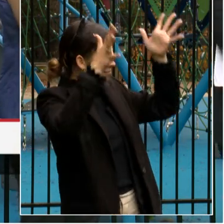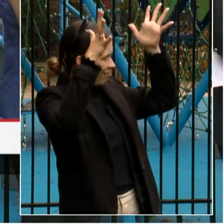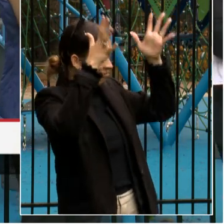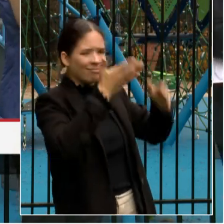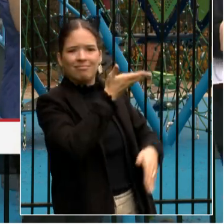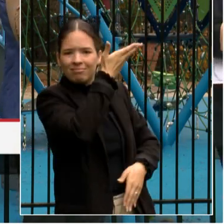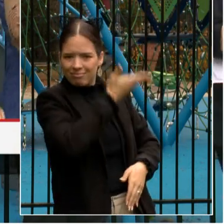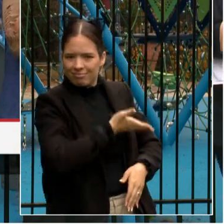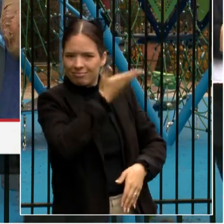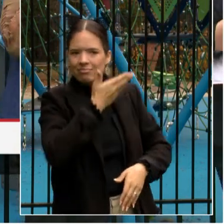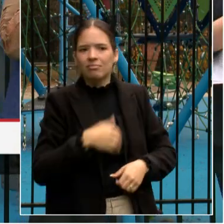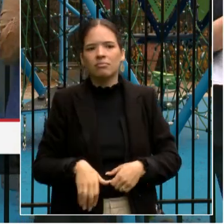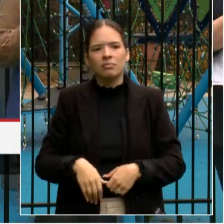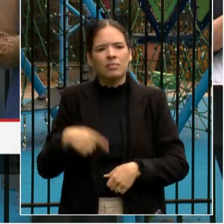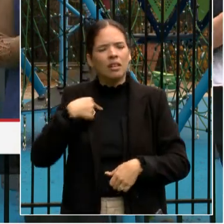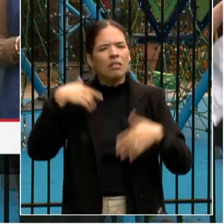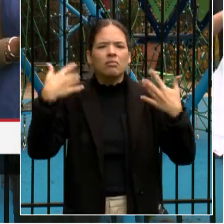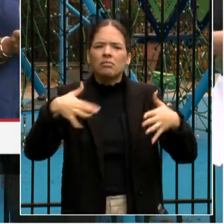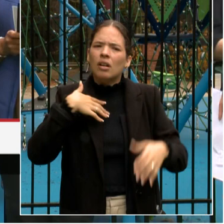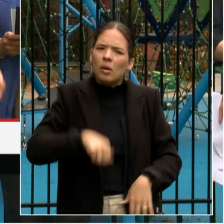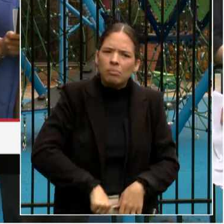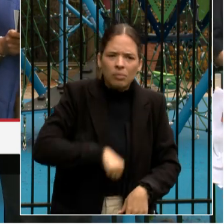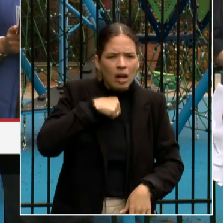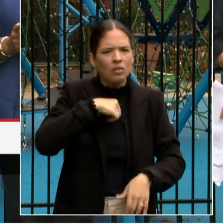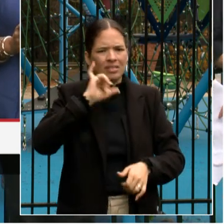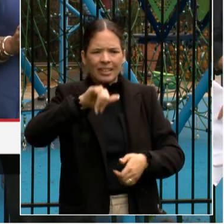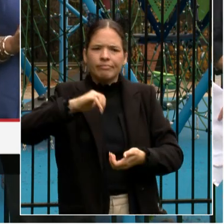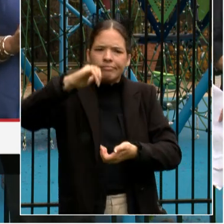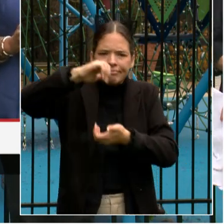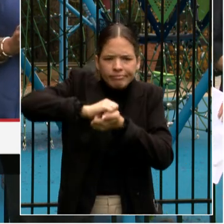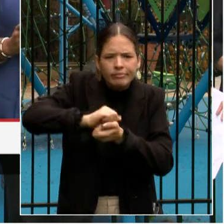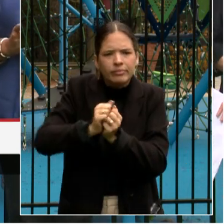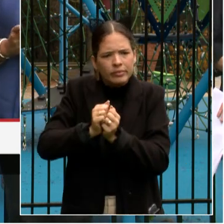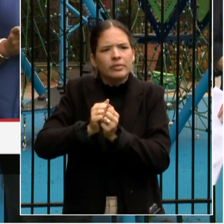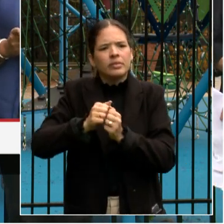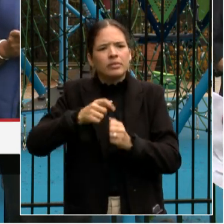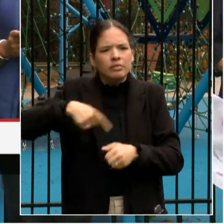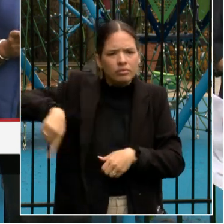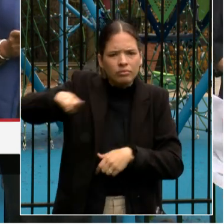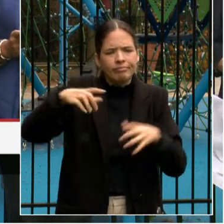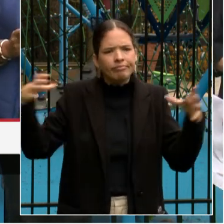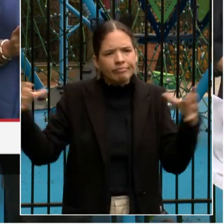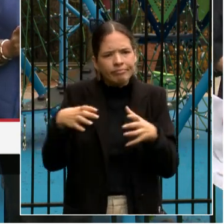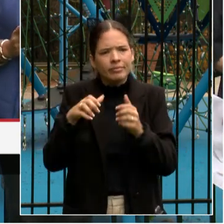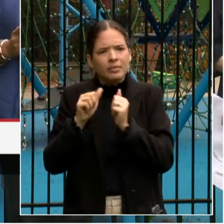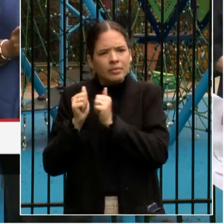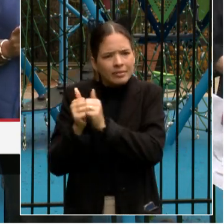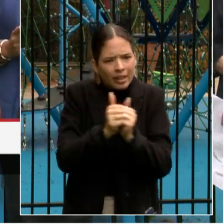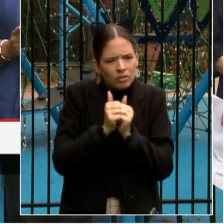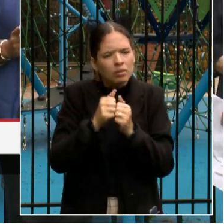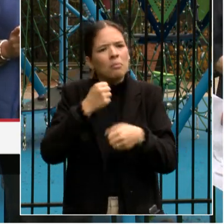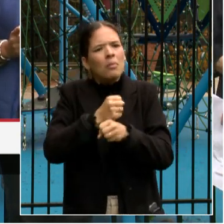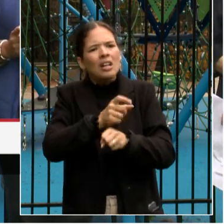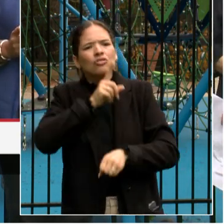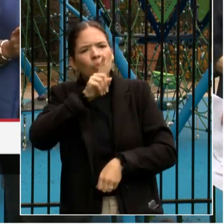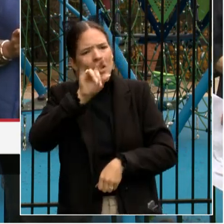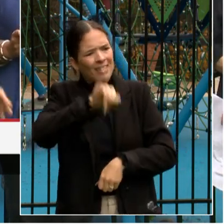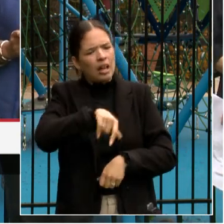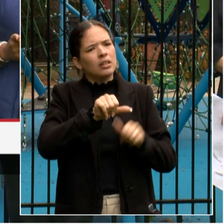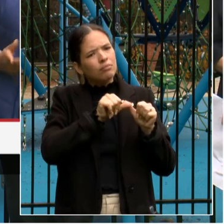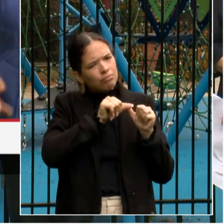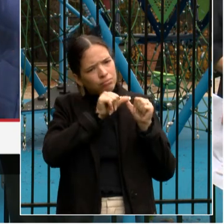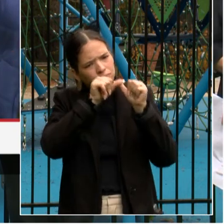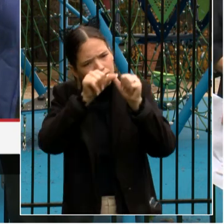We're proud to continue to partner with the agency that keeps us on track to ensure that we're able to deliver